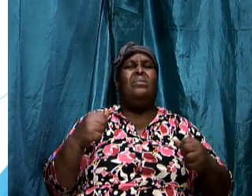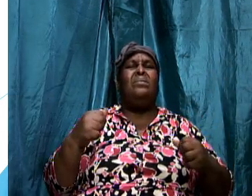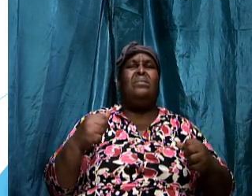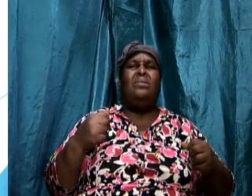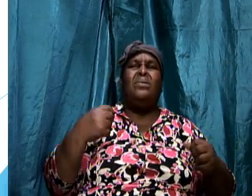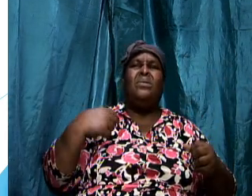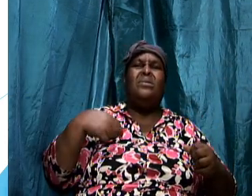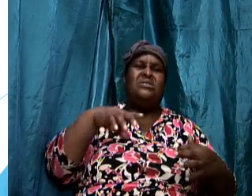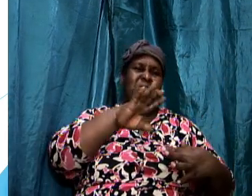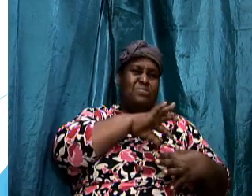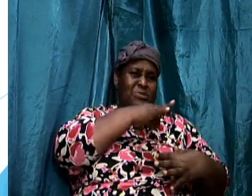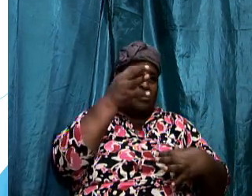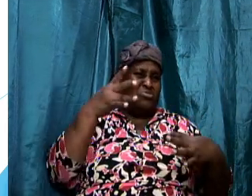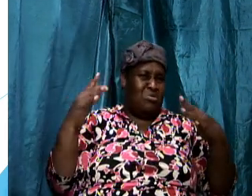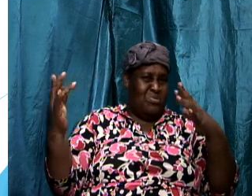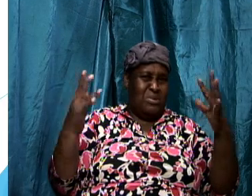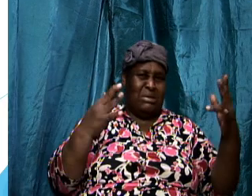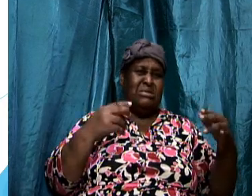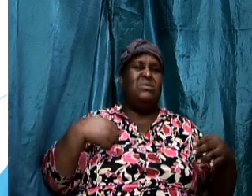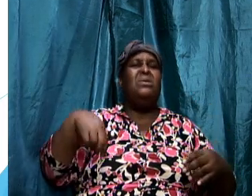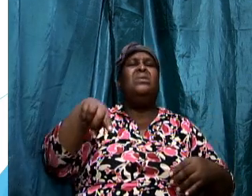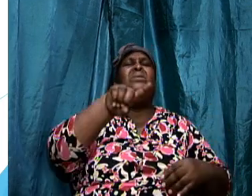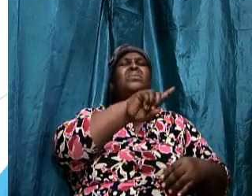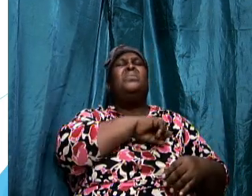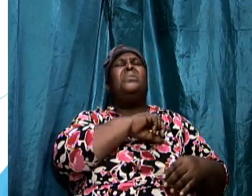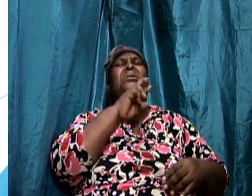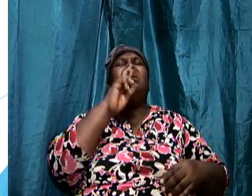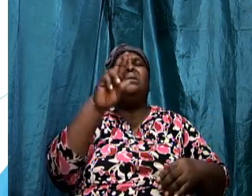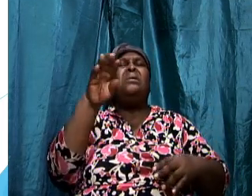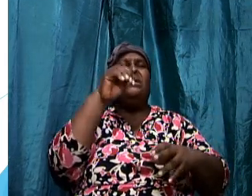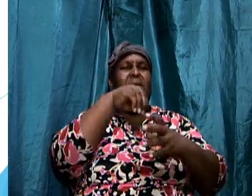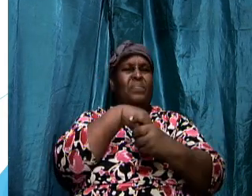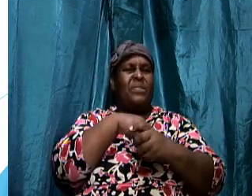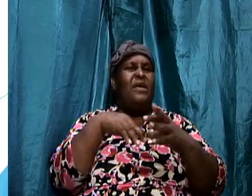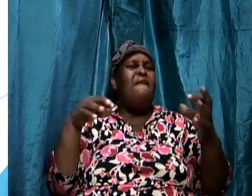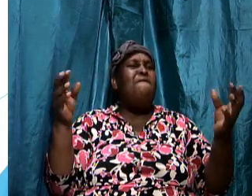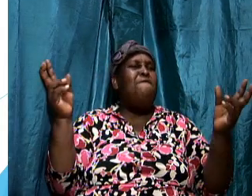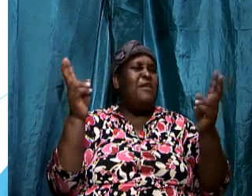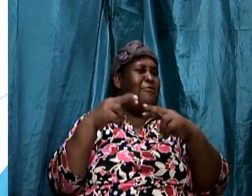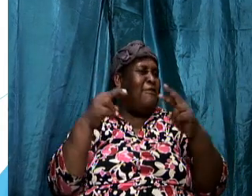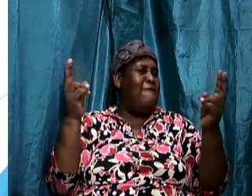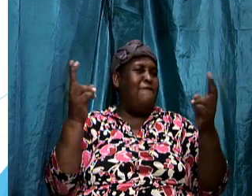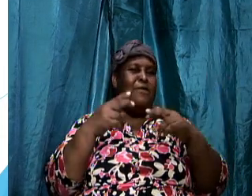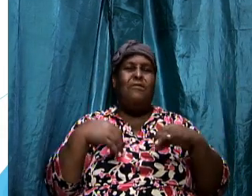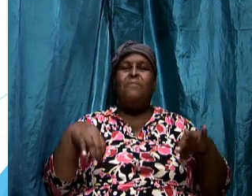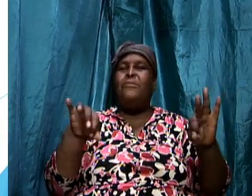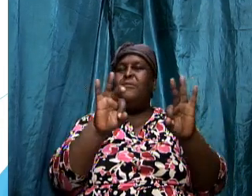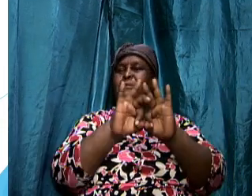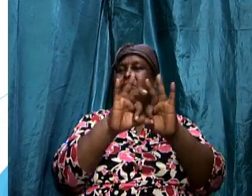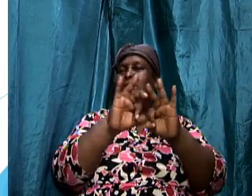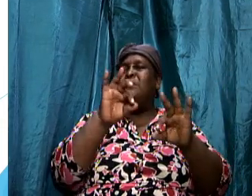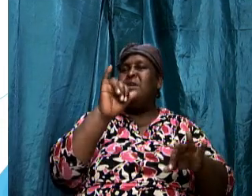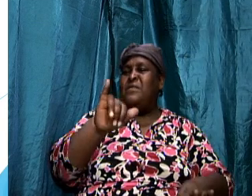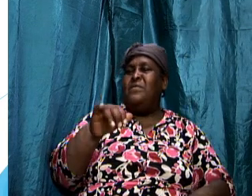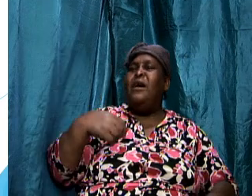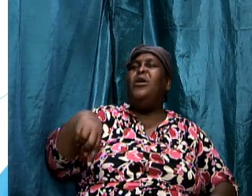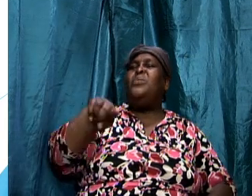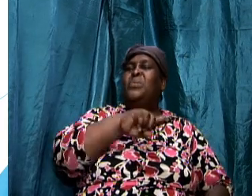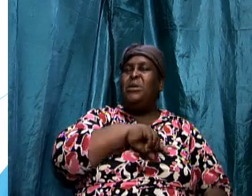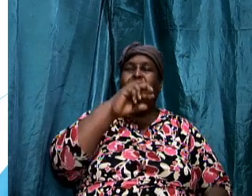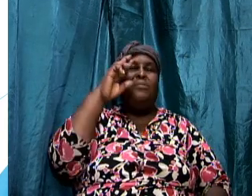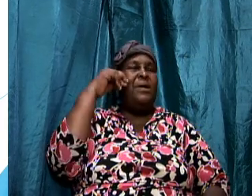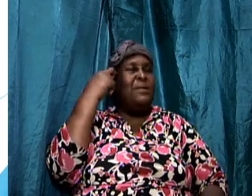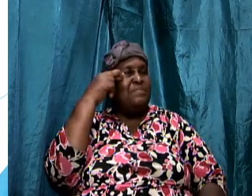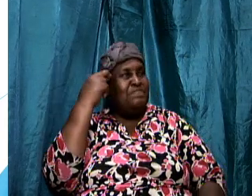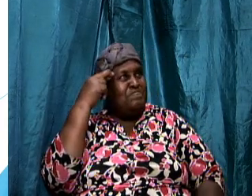is very very very very important that we realize that it is